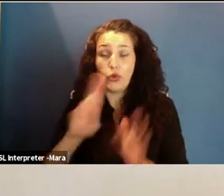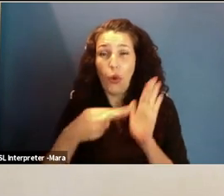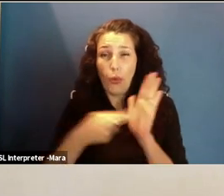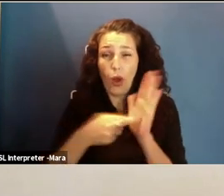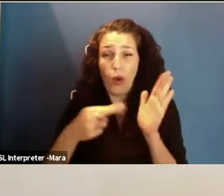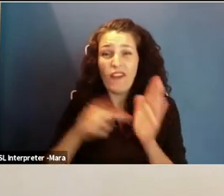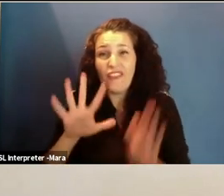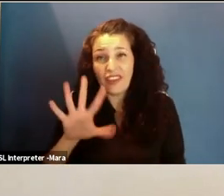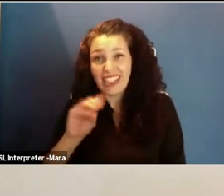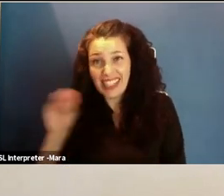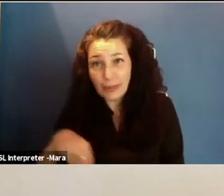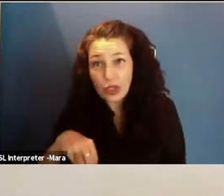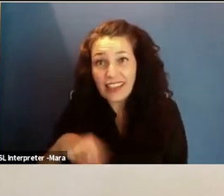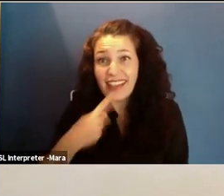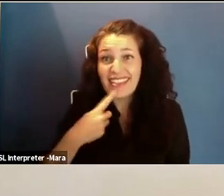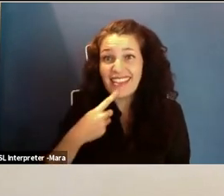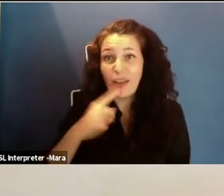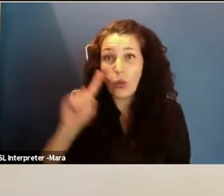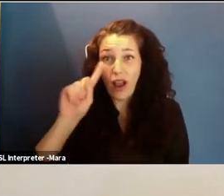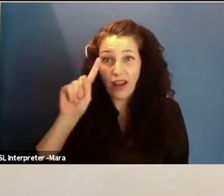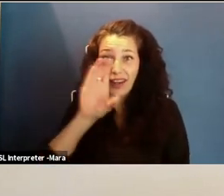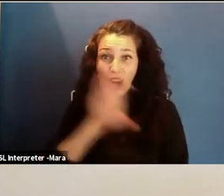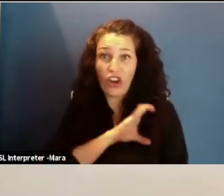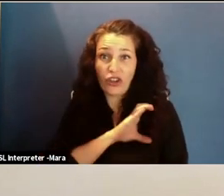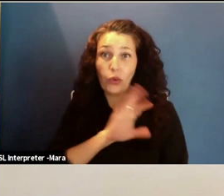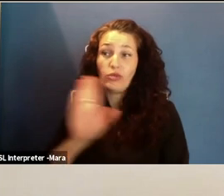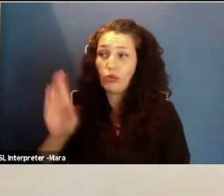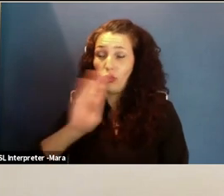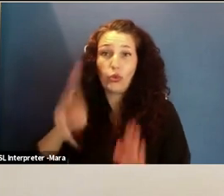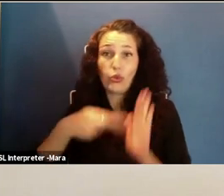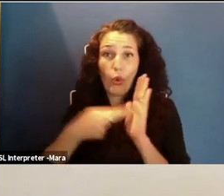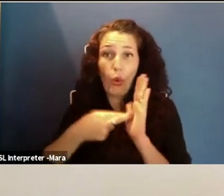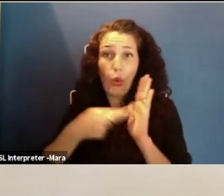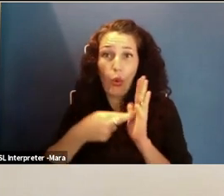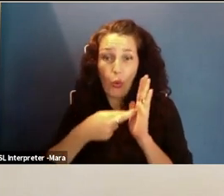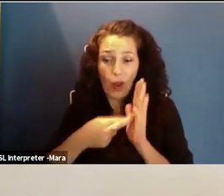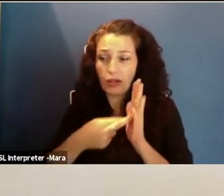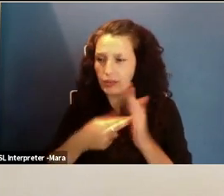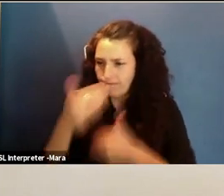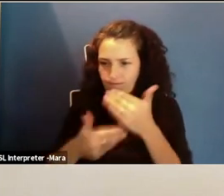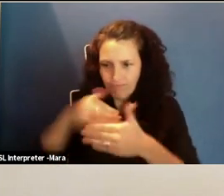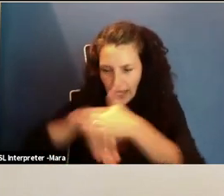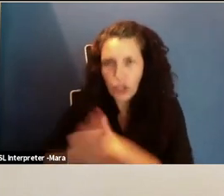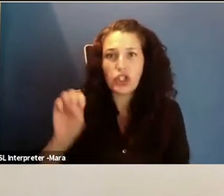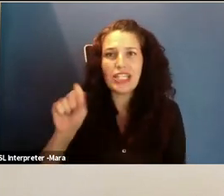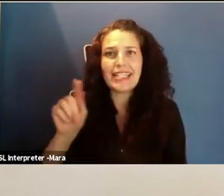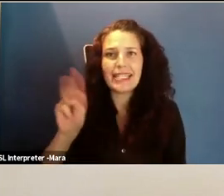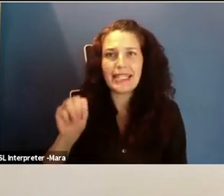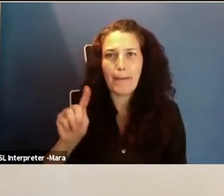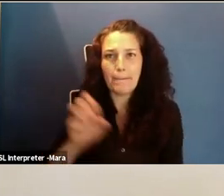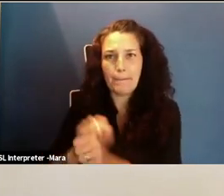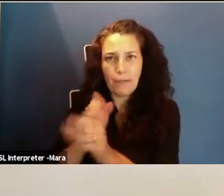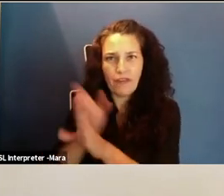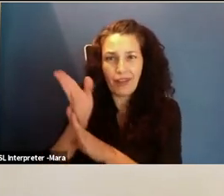astounding for one character to have that much impact. And it just goes to show you, if she can see